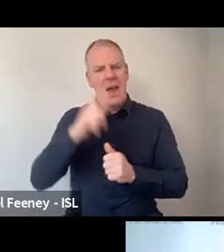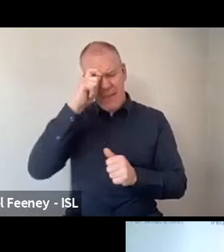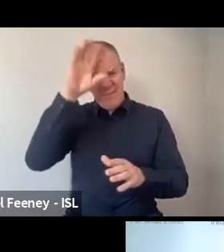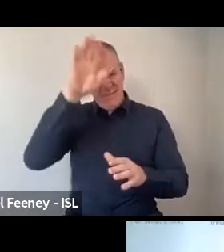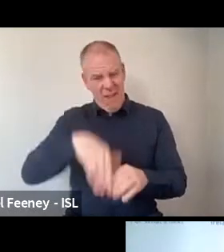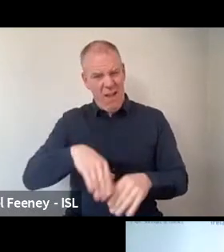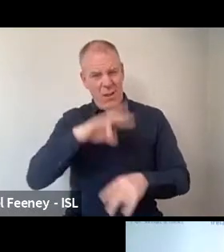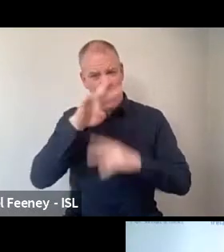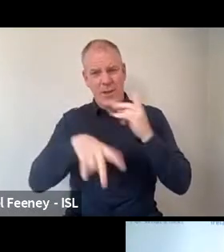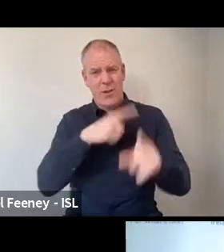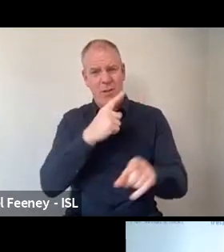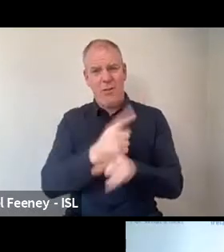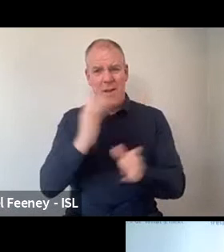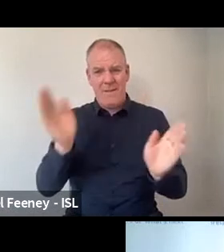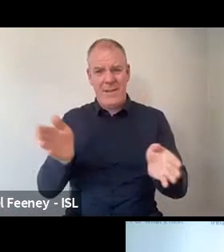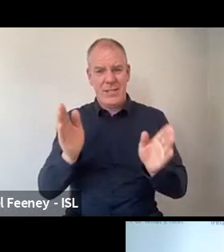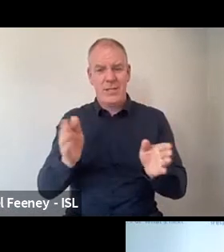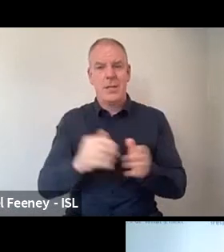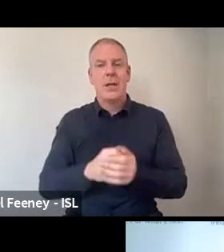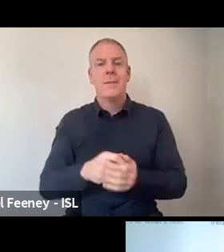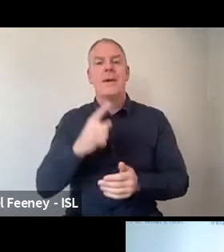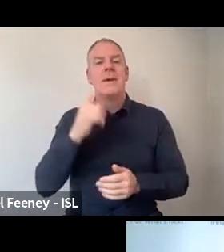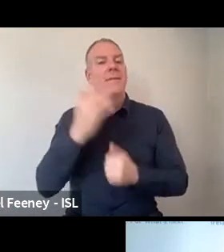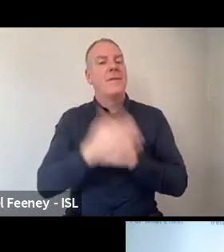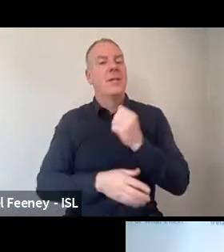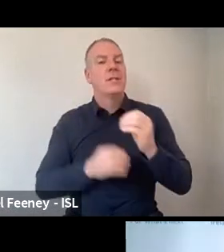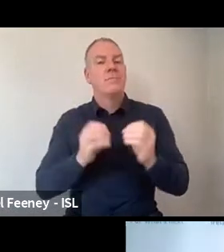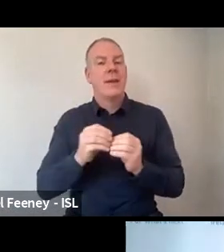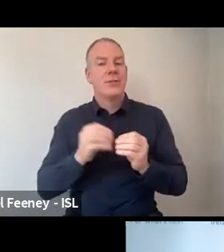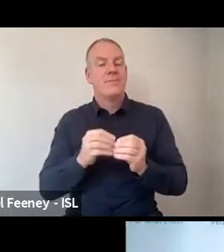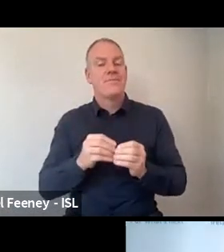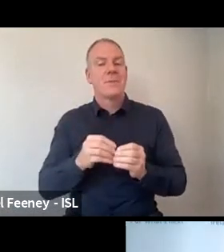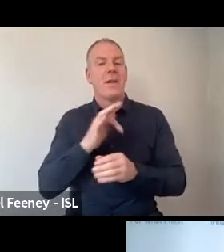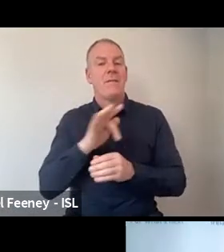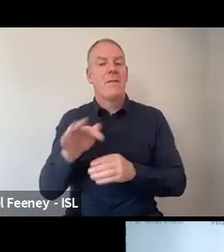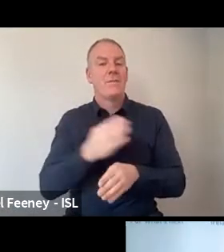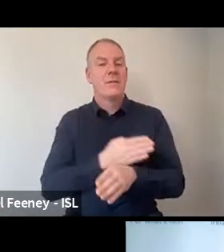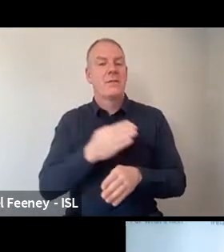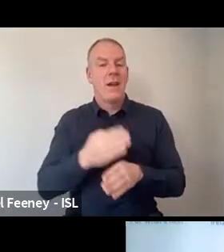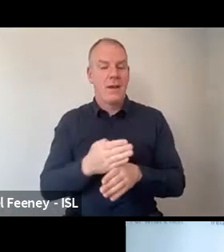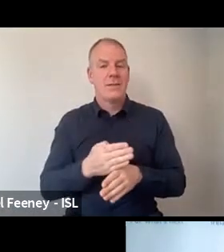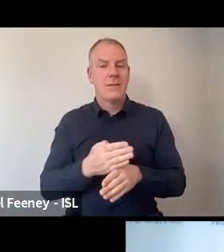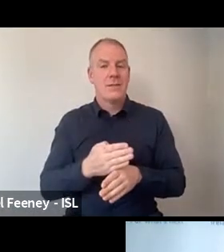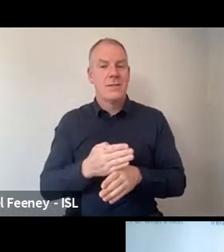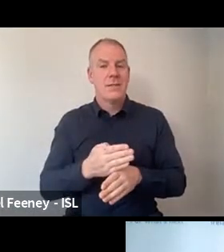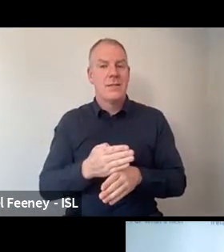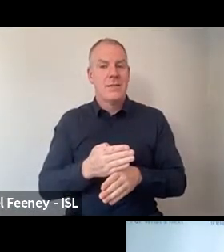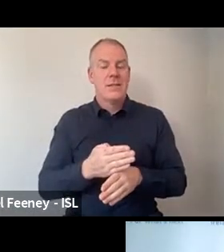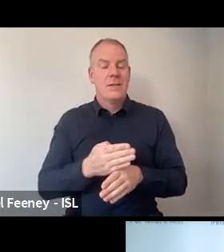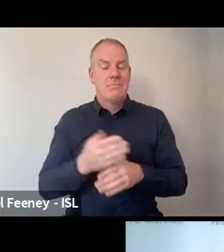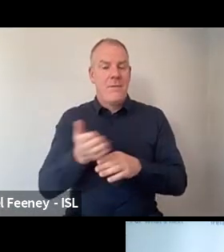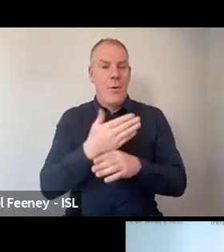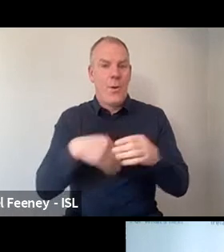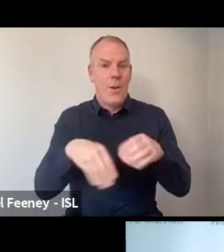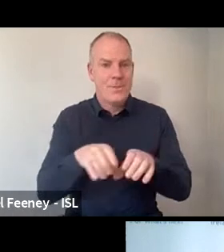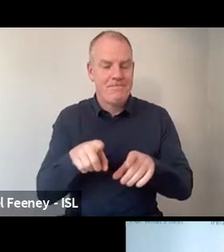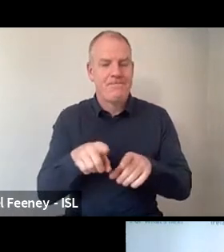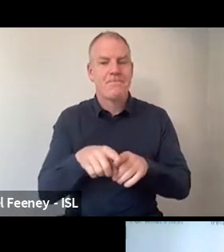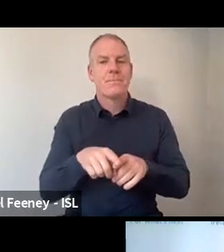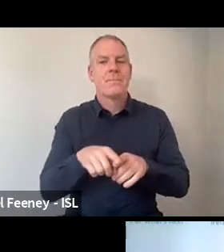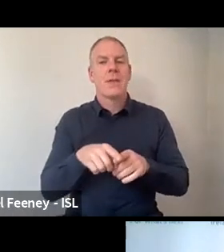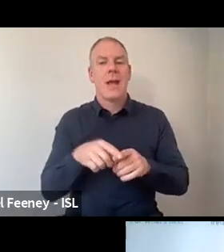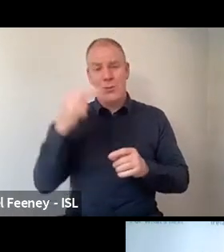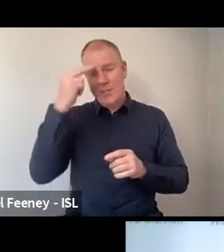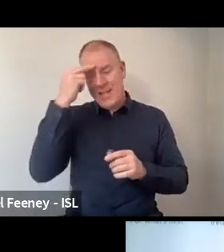questions that have appeared up in social. But as I said at the beginning or sorry, at beginning of the close, I